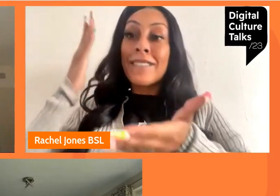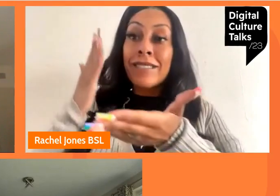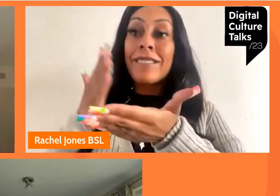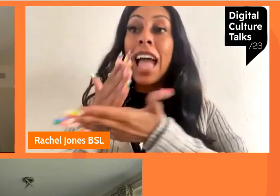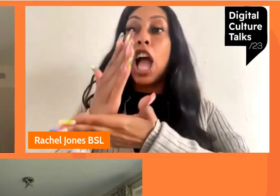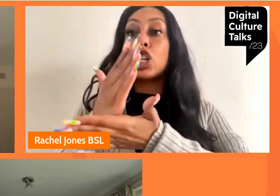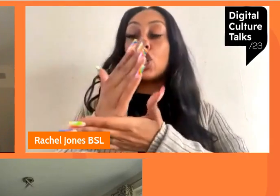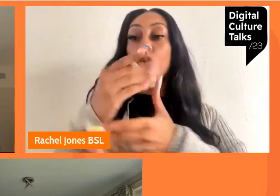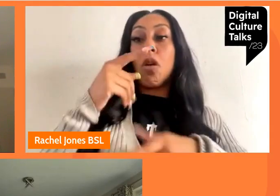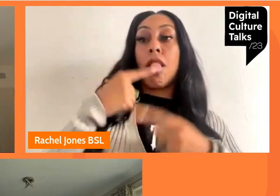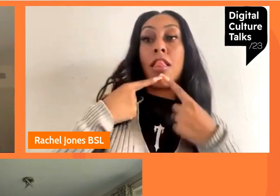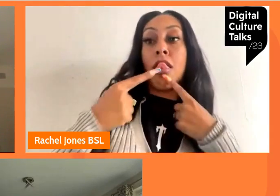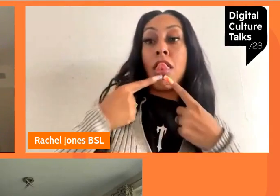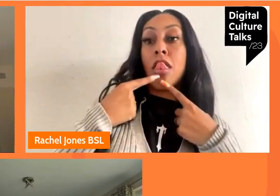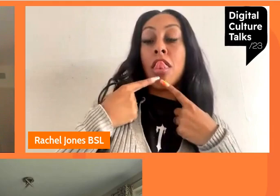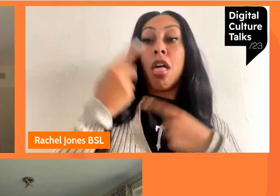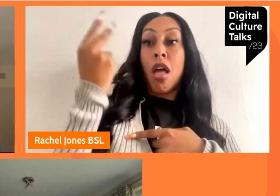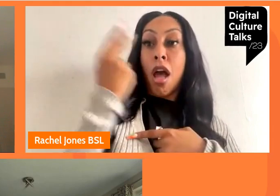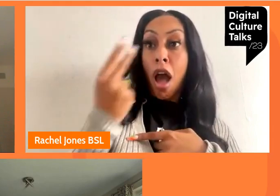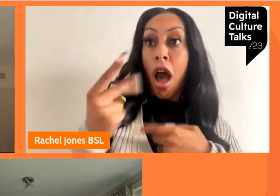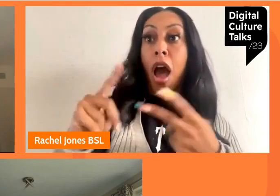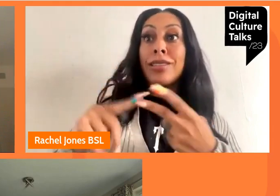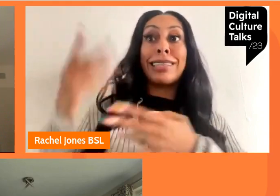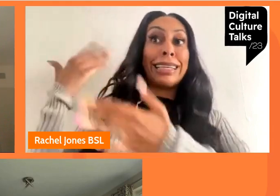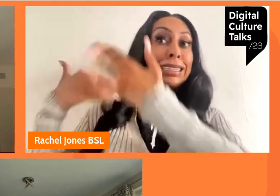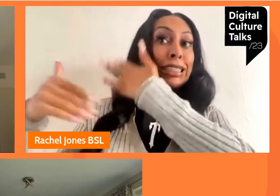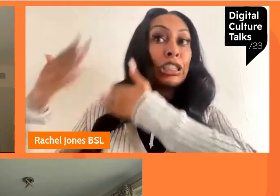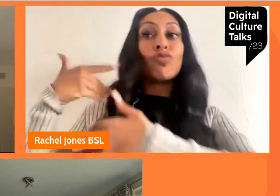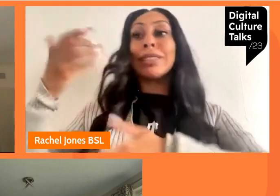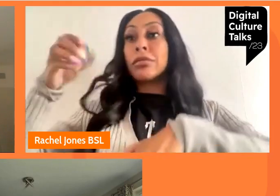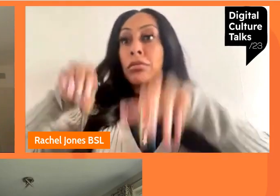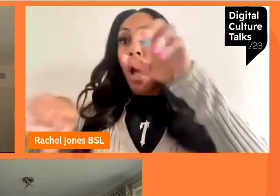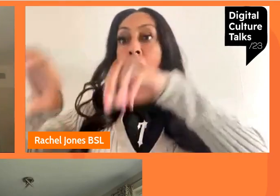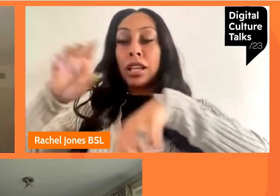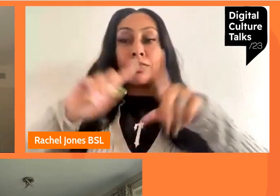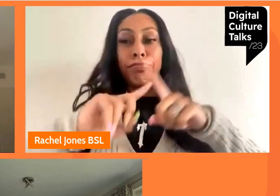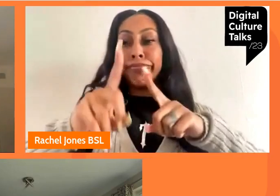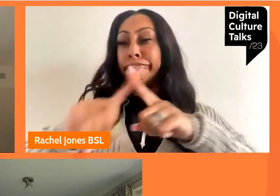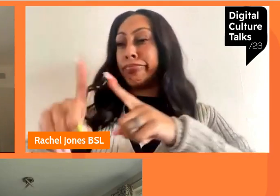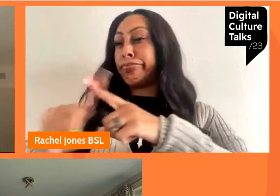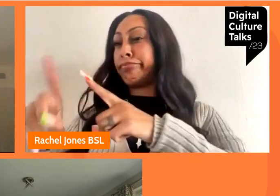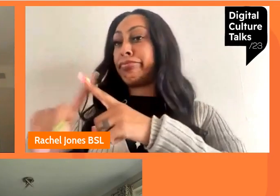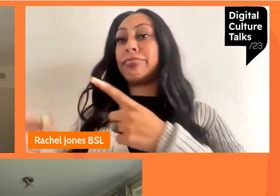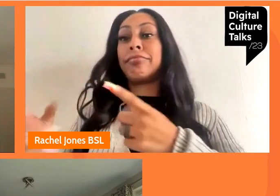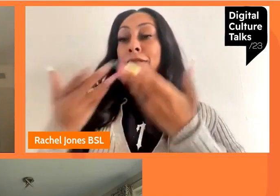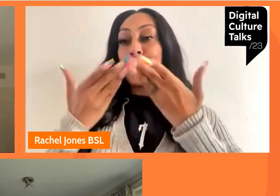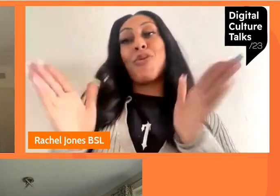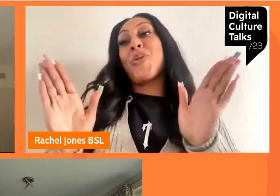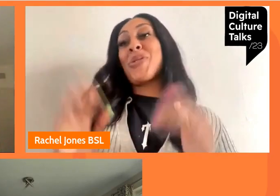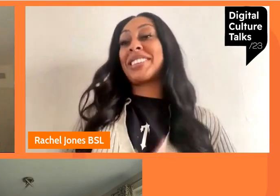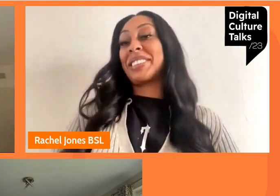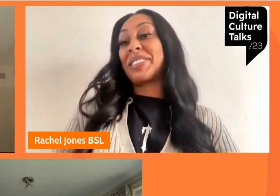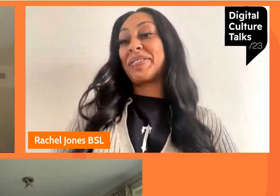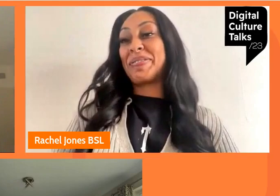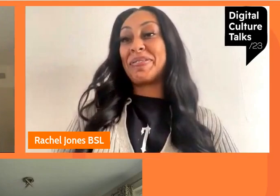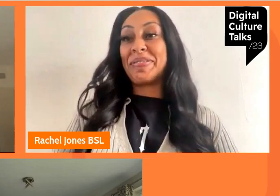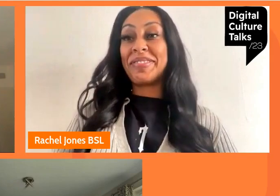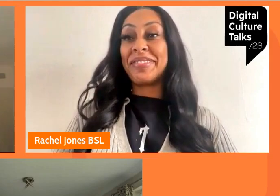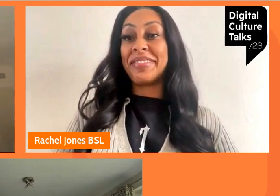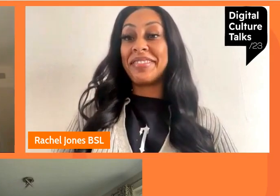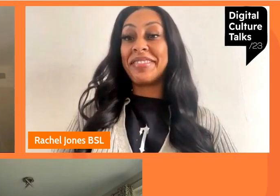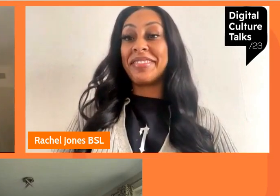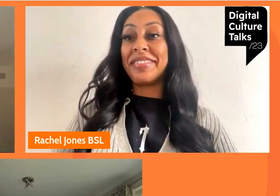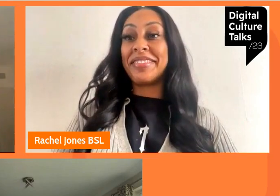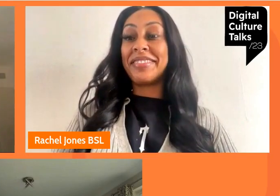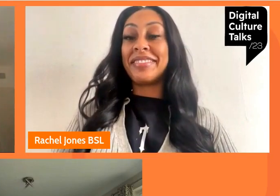across arts history science and um yeah just just very broad brilliant thank you very much